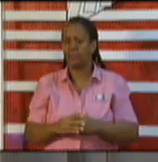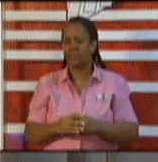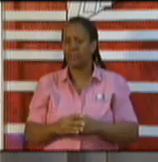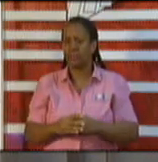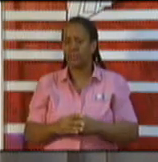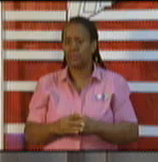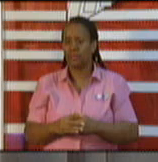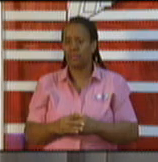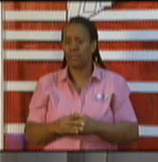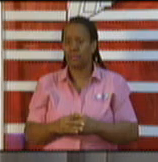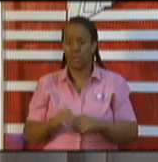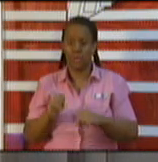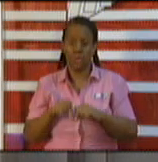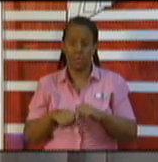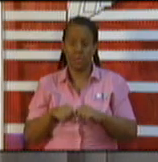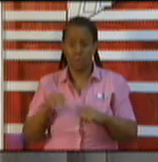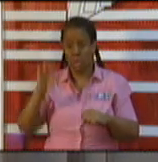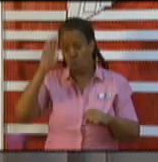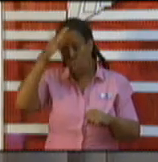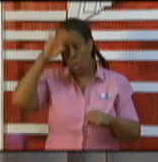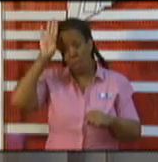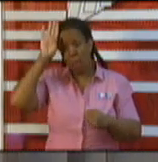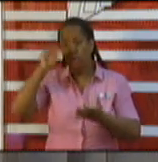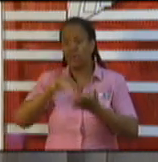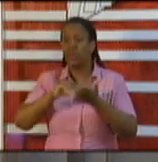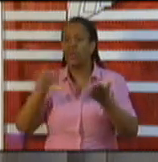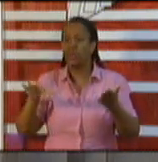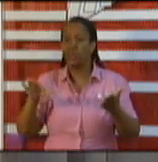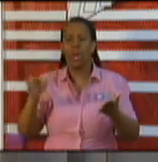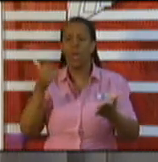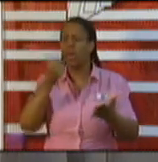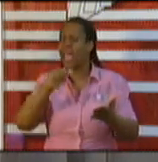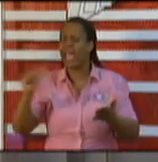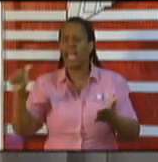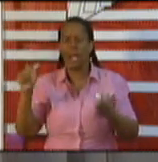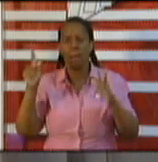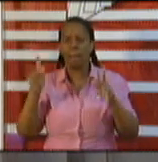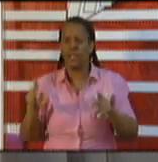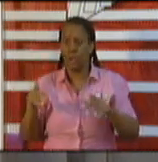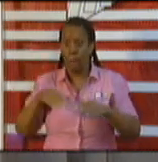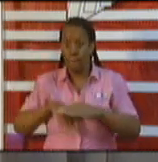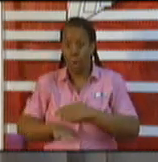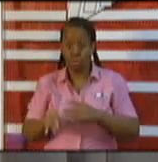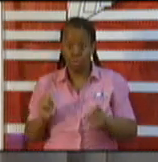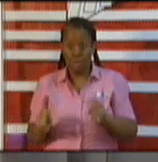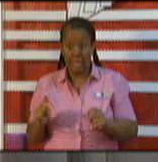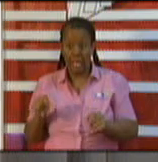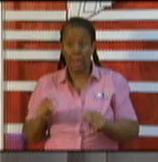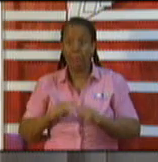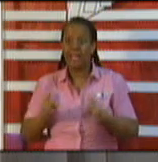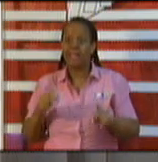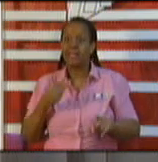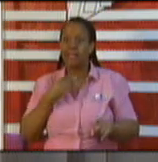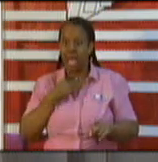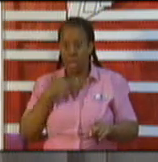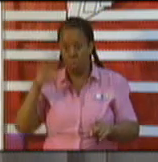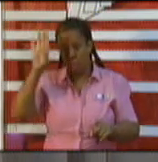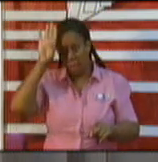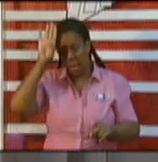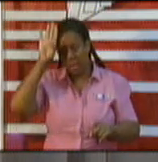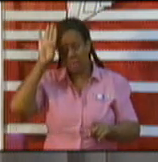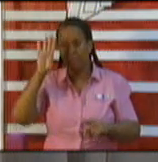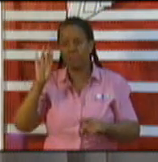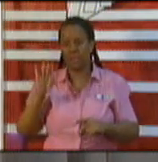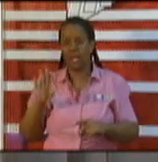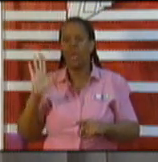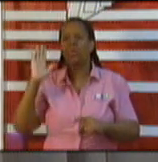our Cuban students and other nationals who are in Cuba to come home. Remember the balancing factor here is what Minister Djal Singh just talked about. It is